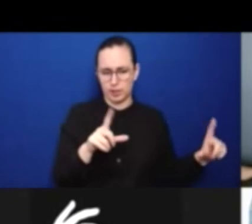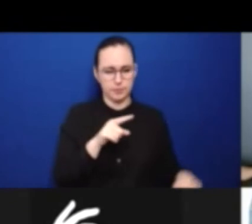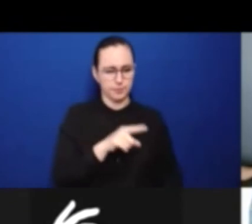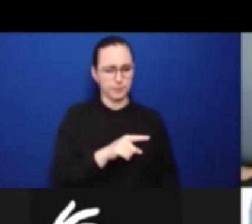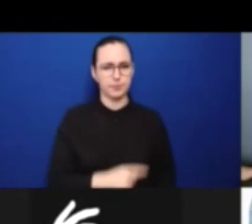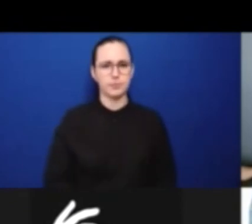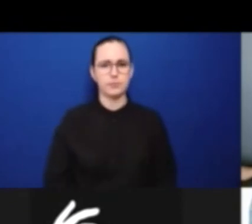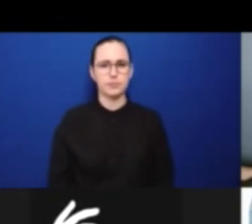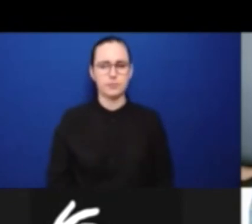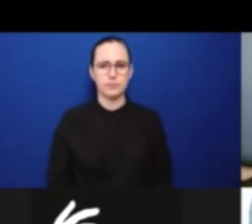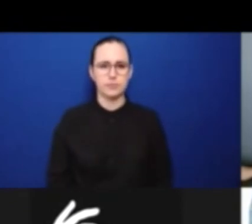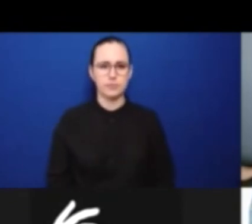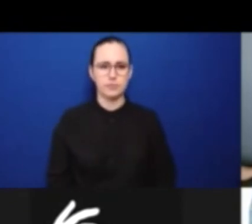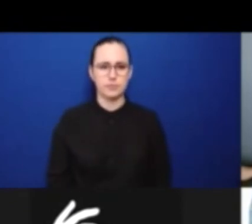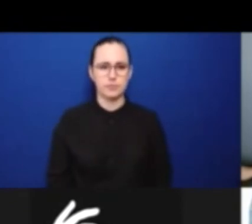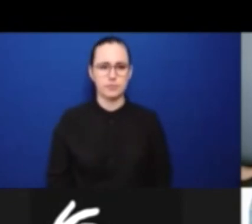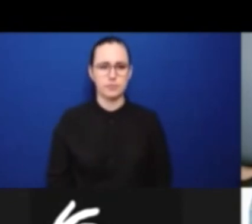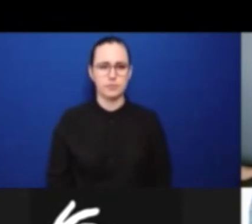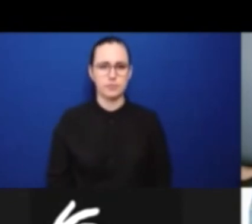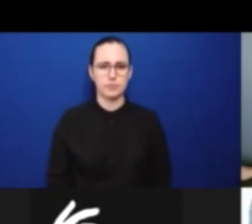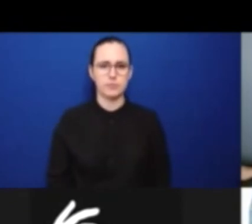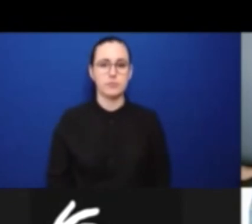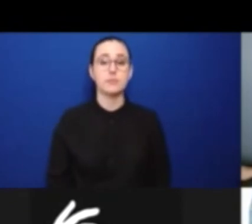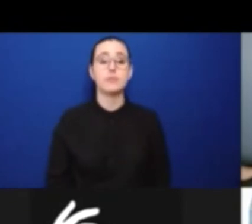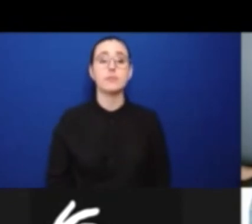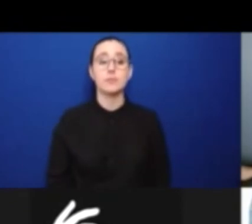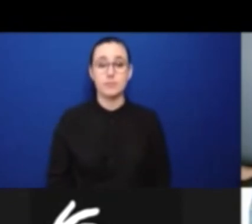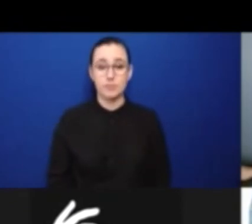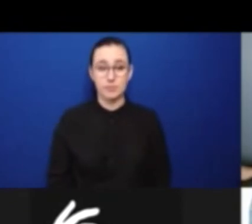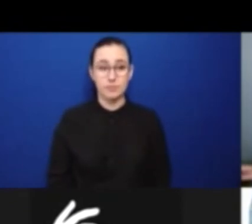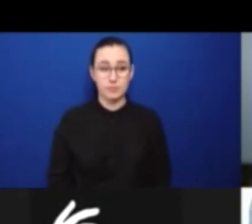And please let me know if you can see my screen.